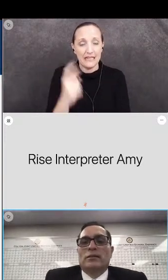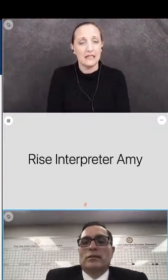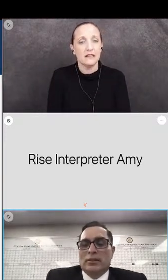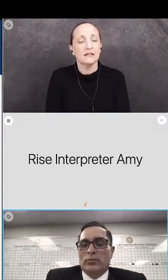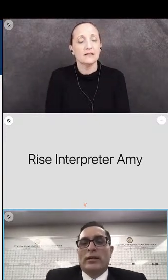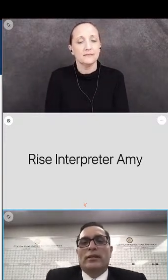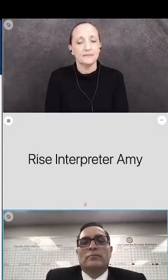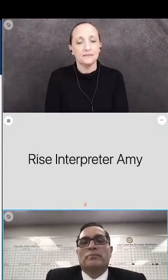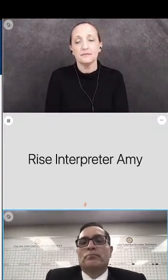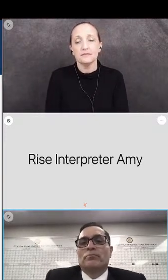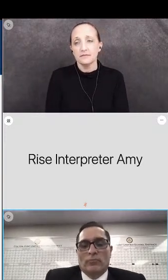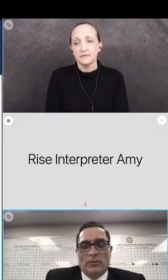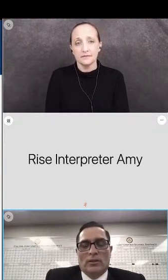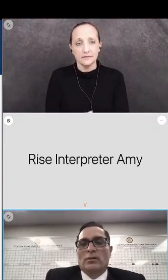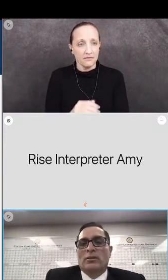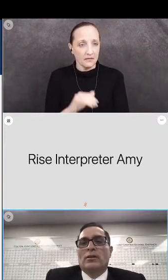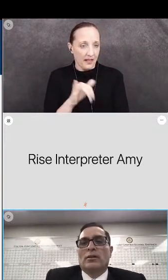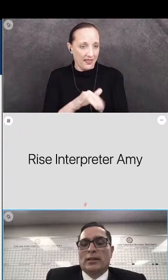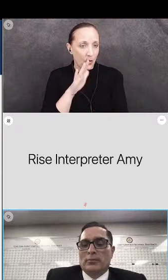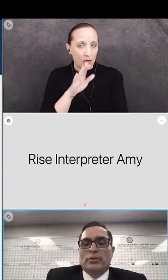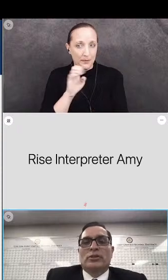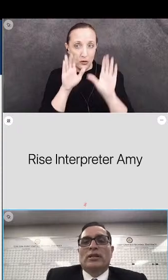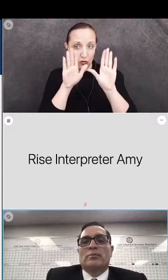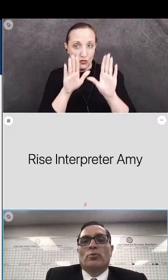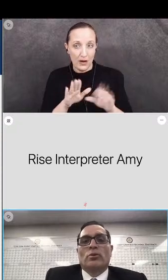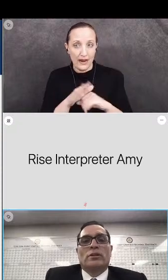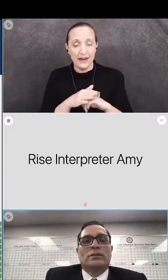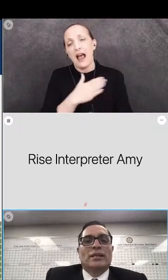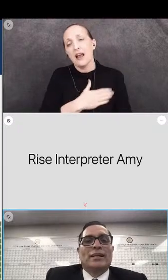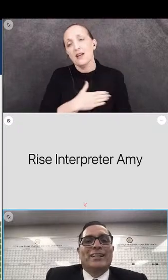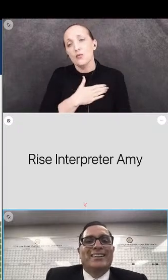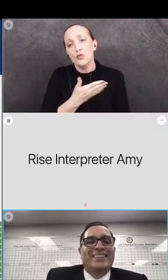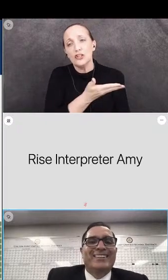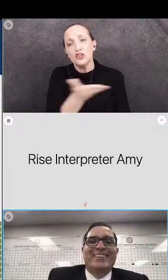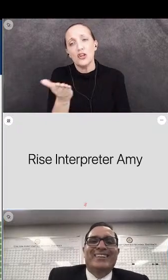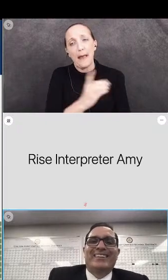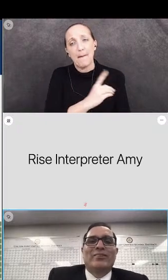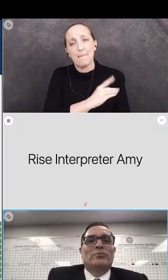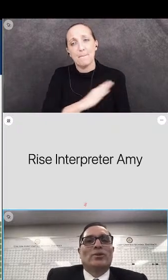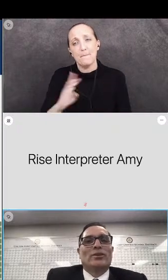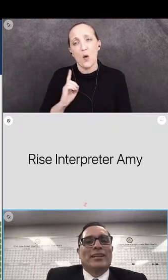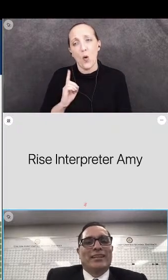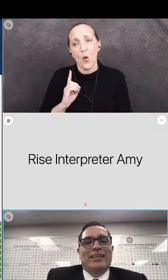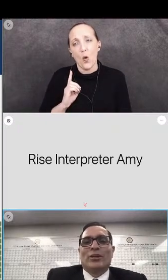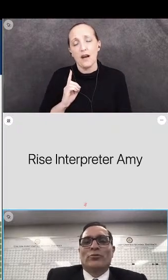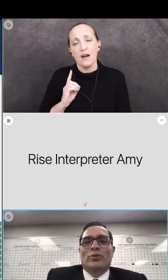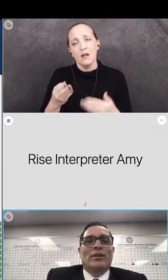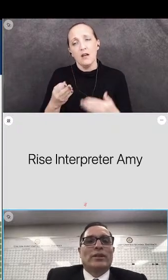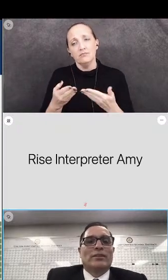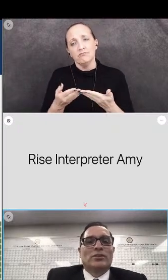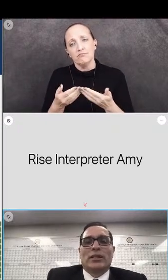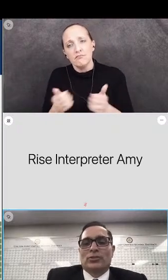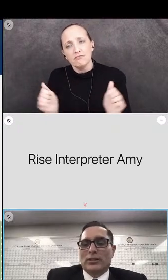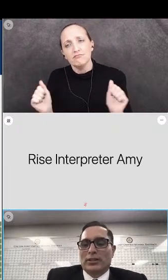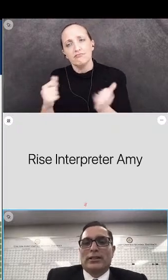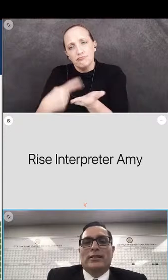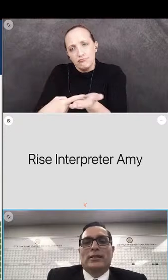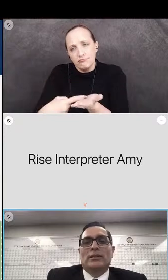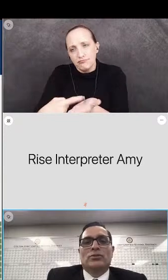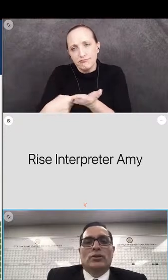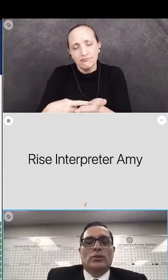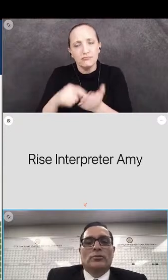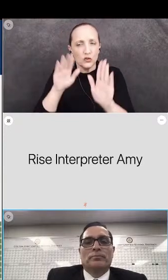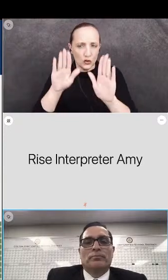And that'd be great. And appreciate the board's vulnerability. And thank you for that great discussion.